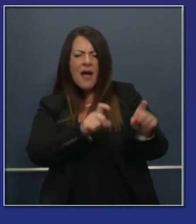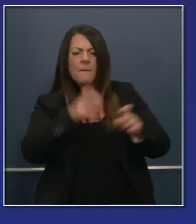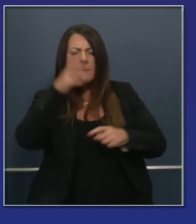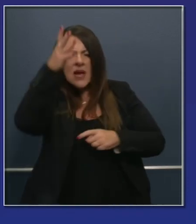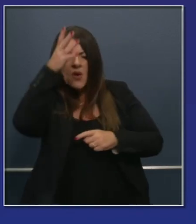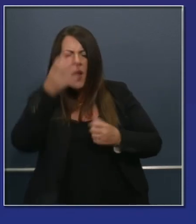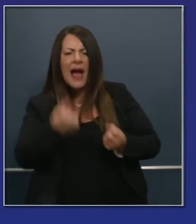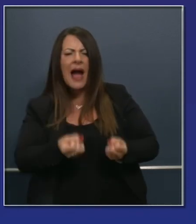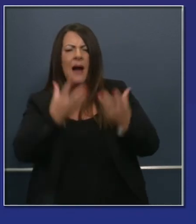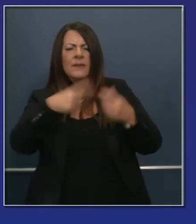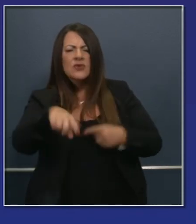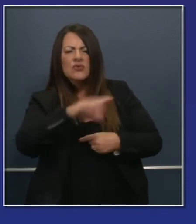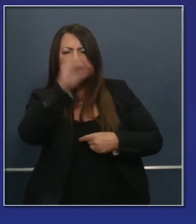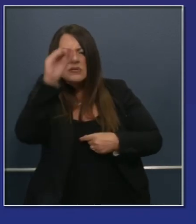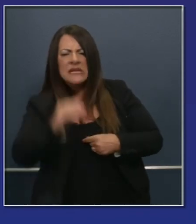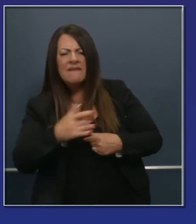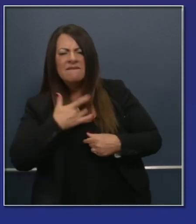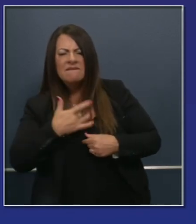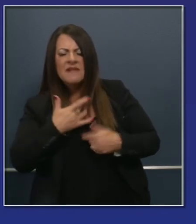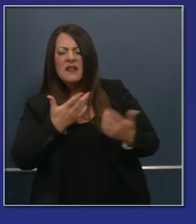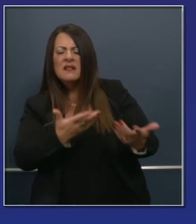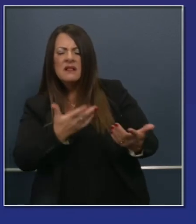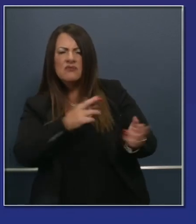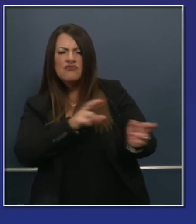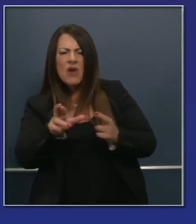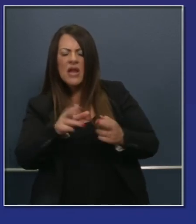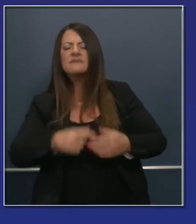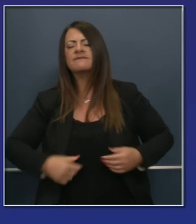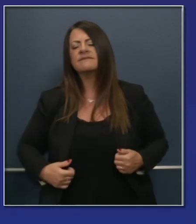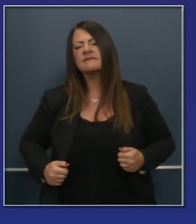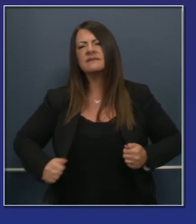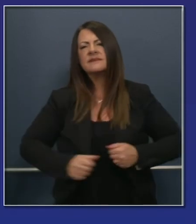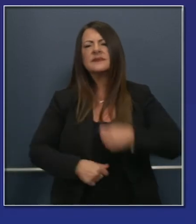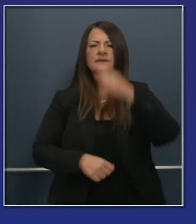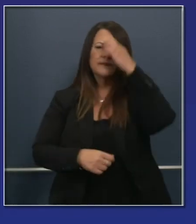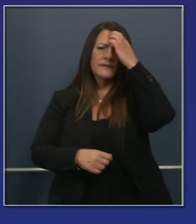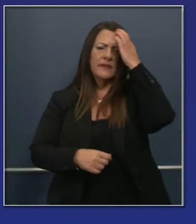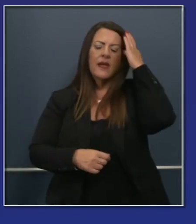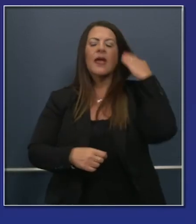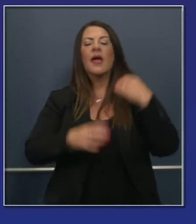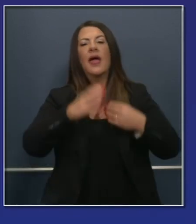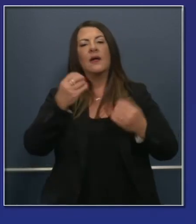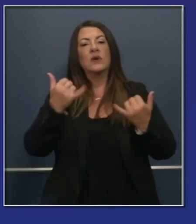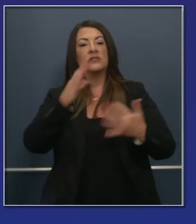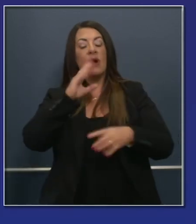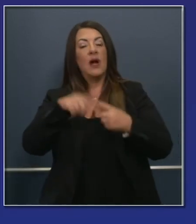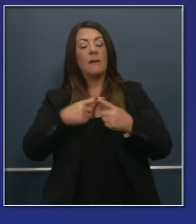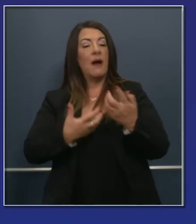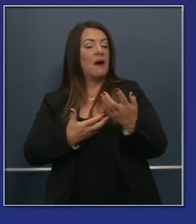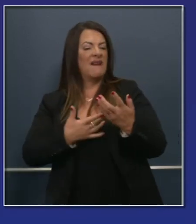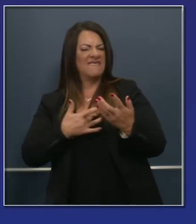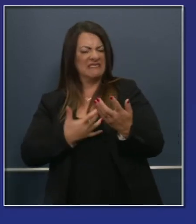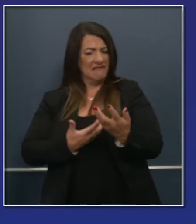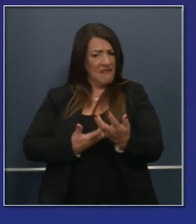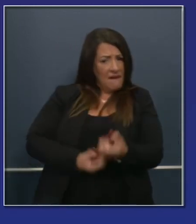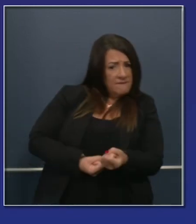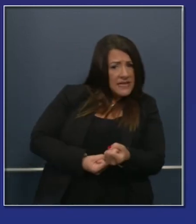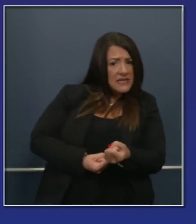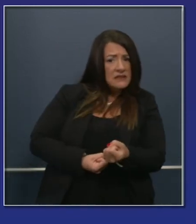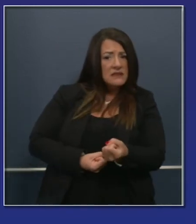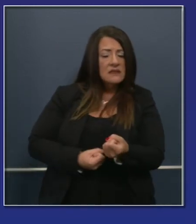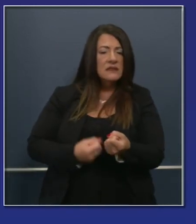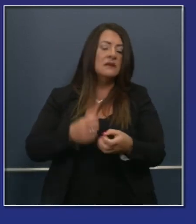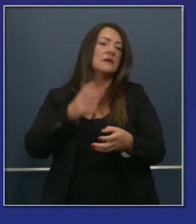at least felt they were as it relates to just basic technology needs for distance learning but when you get to the issue of confidence when you get to the issue